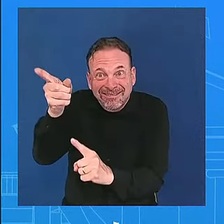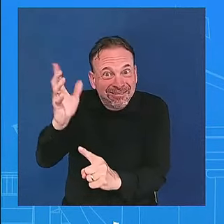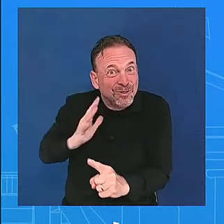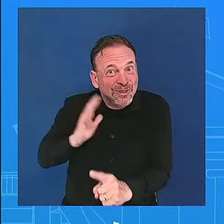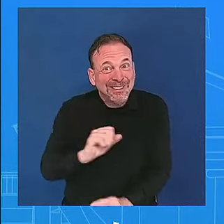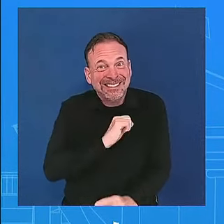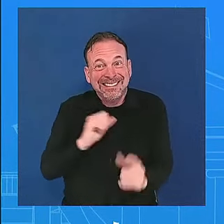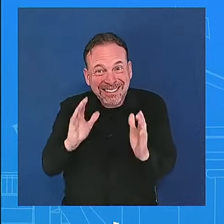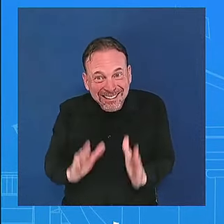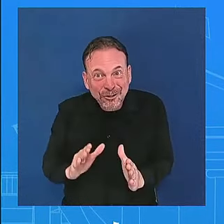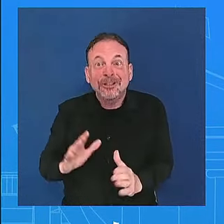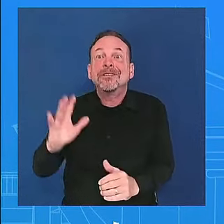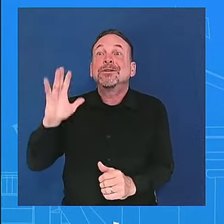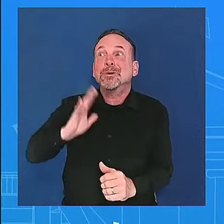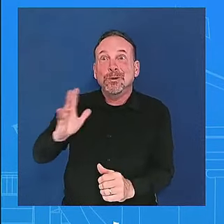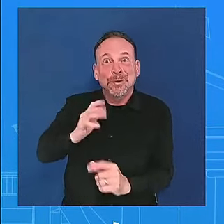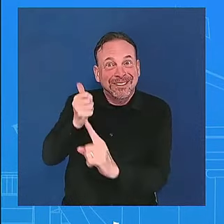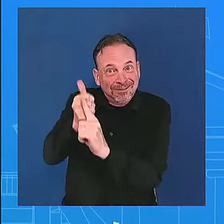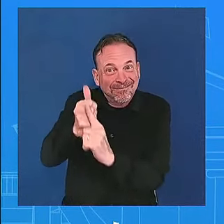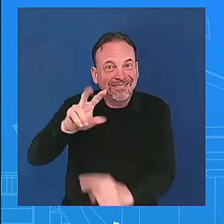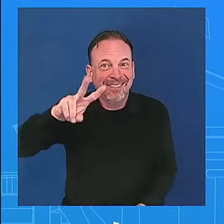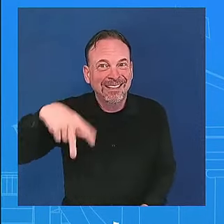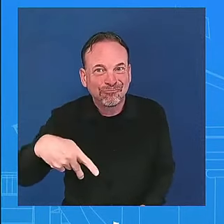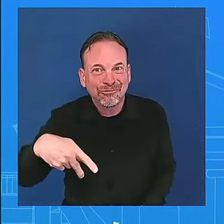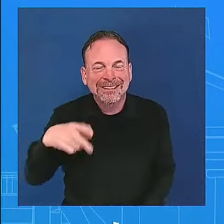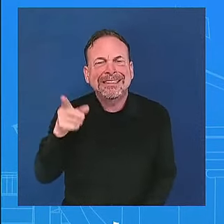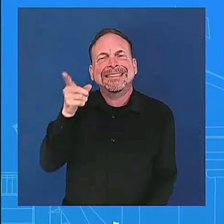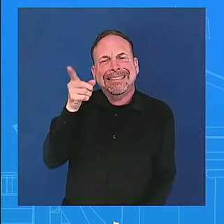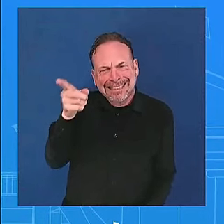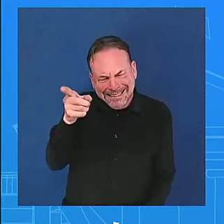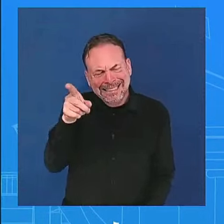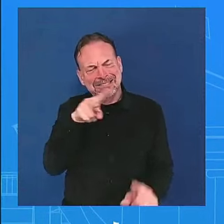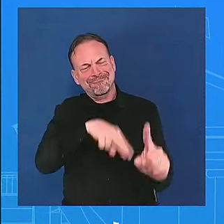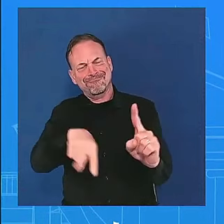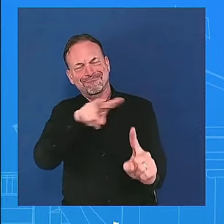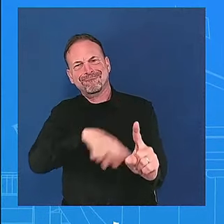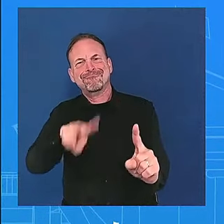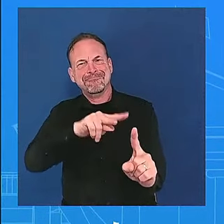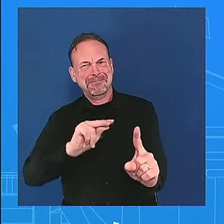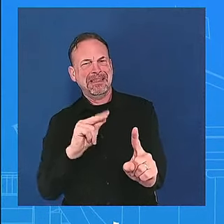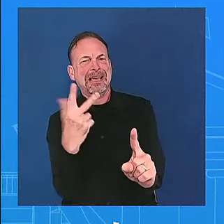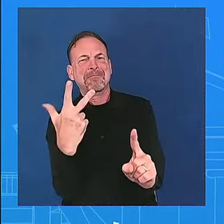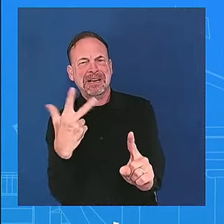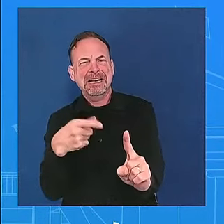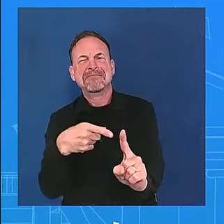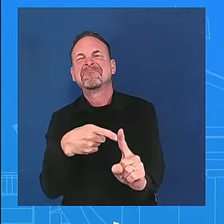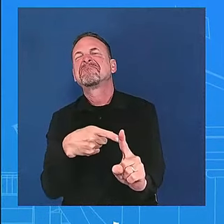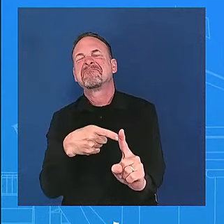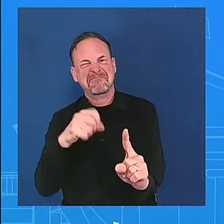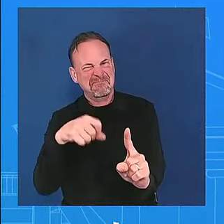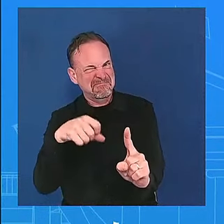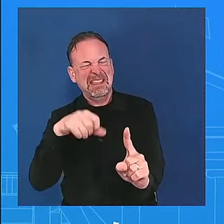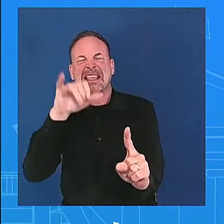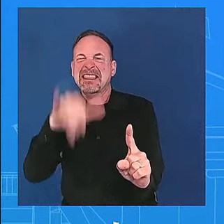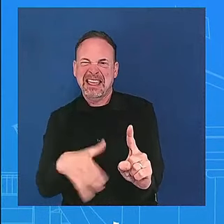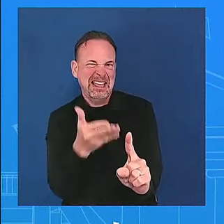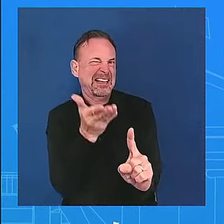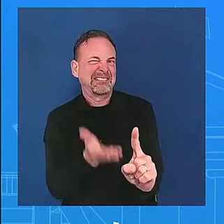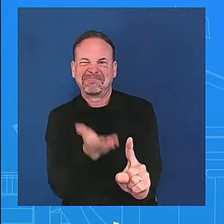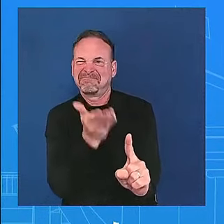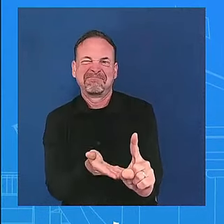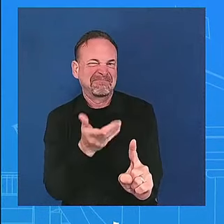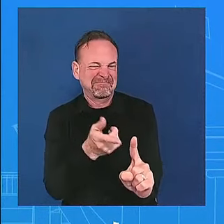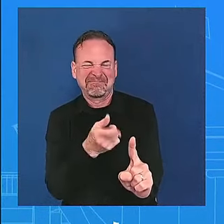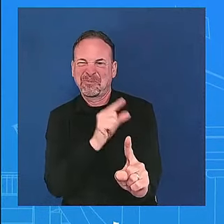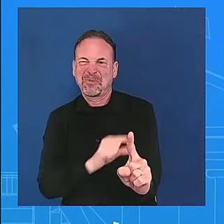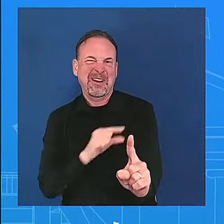sees that in her so i would say he's not surprised he's not surprised um and i'm going to